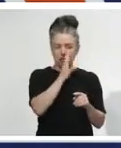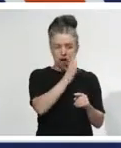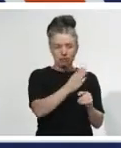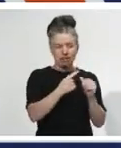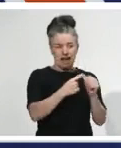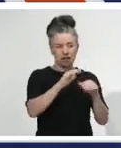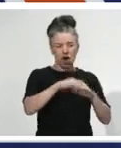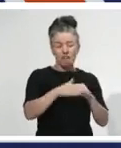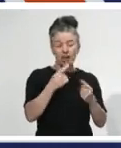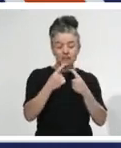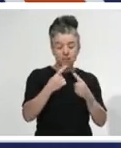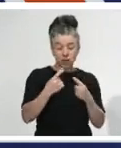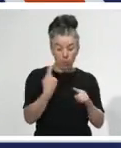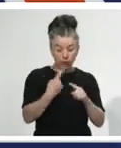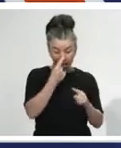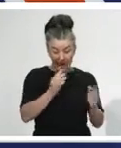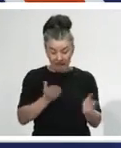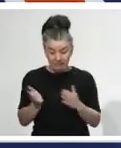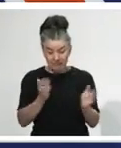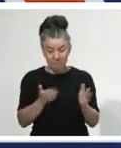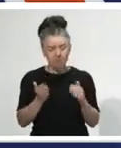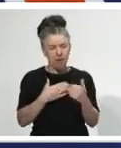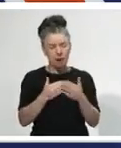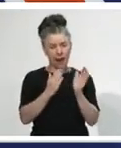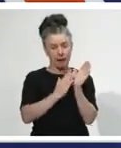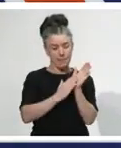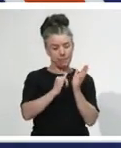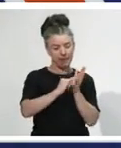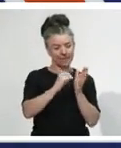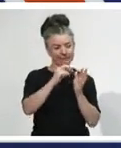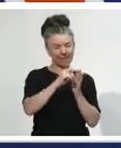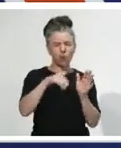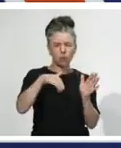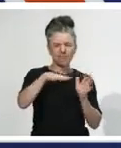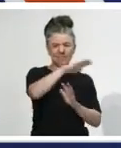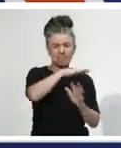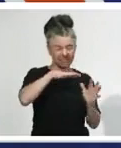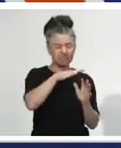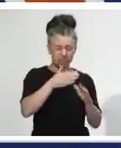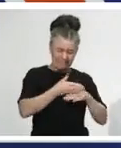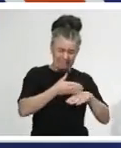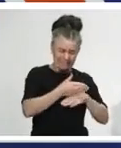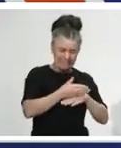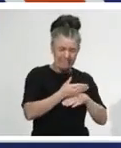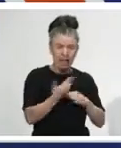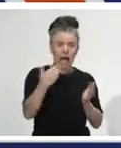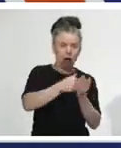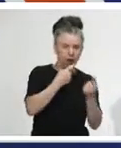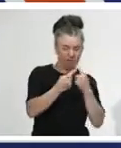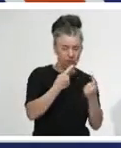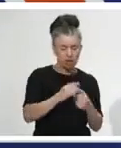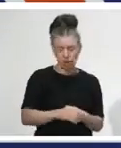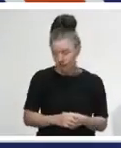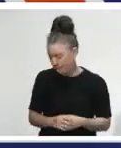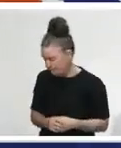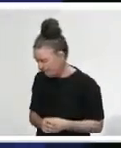quick turnover of some of that data, but they have been working hard to try and provide more information outside of the usual cycle of what they provide.